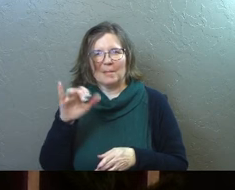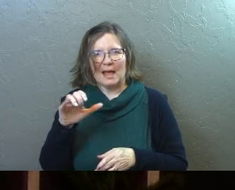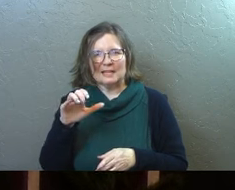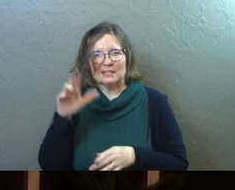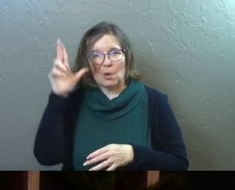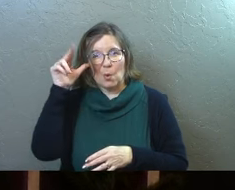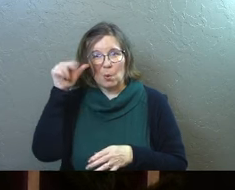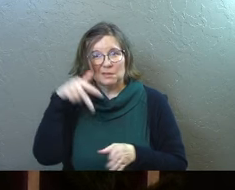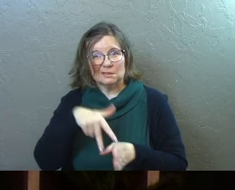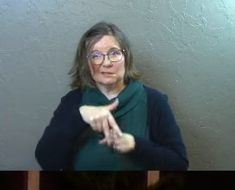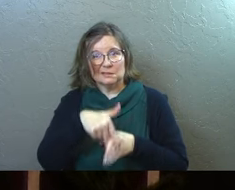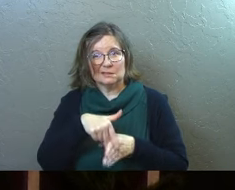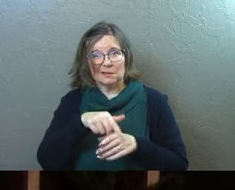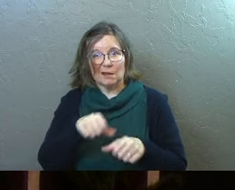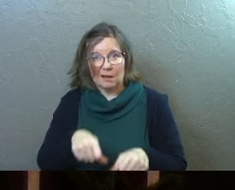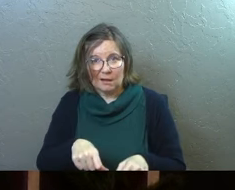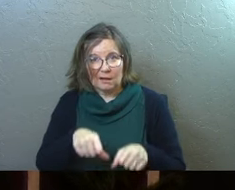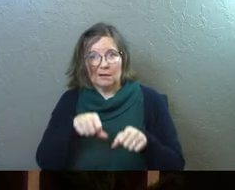plastic horse things.